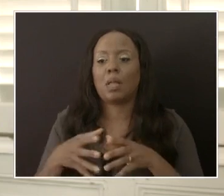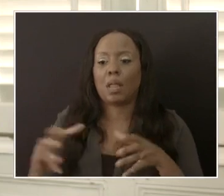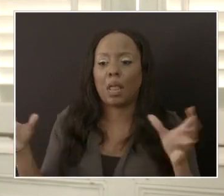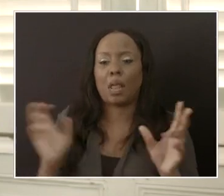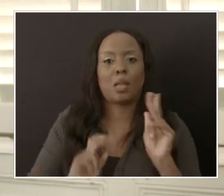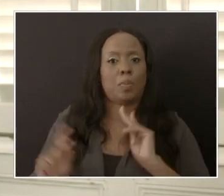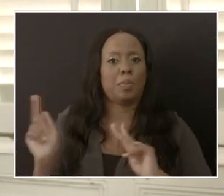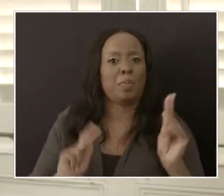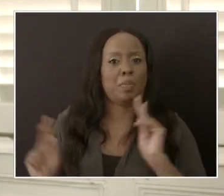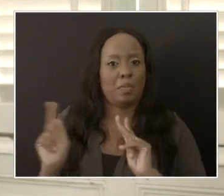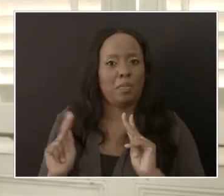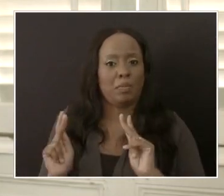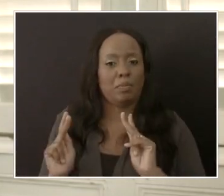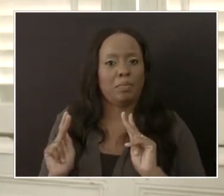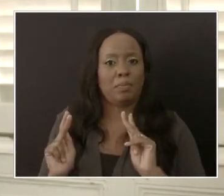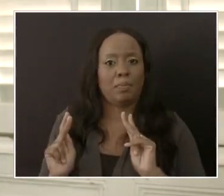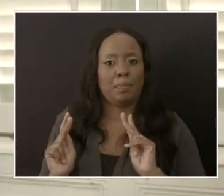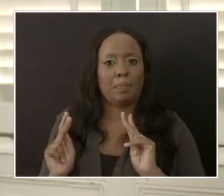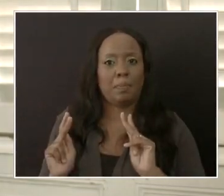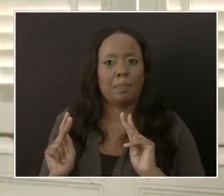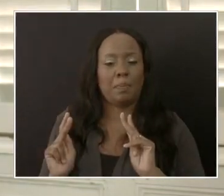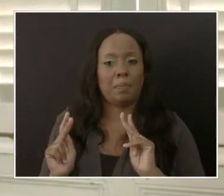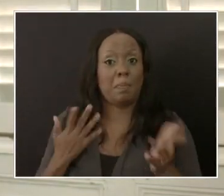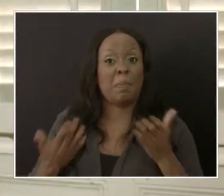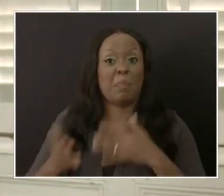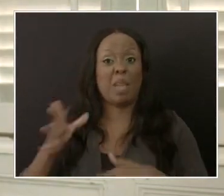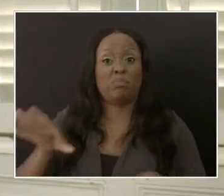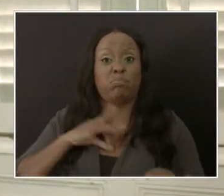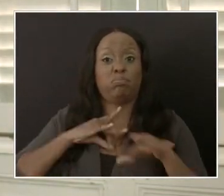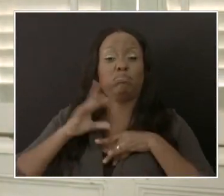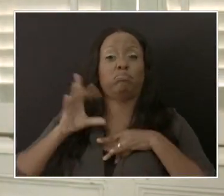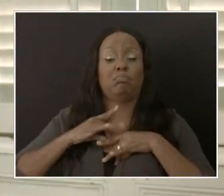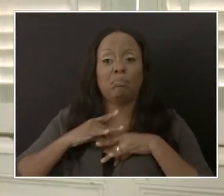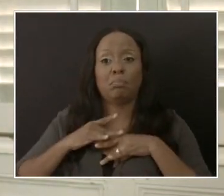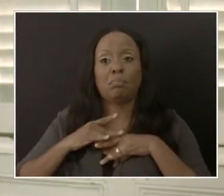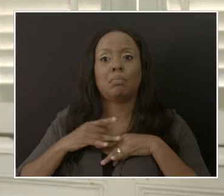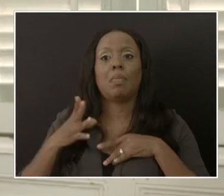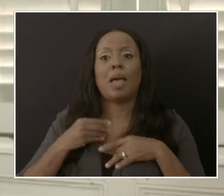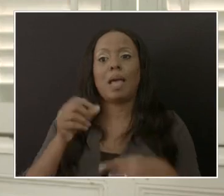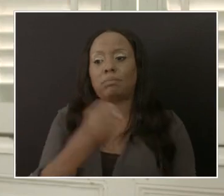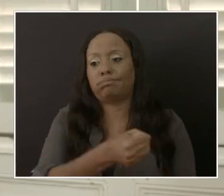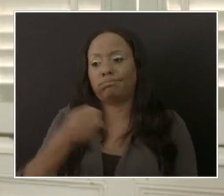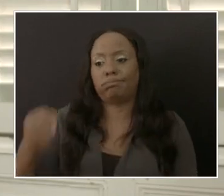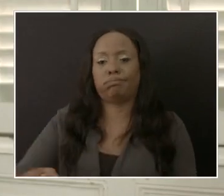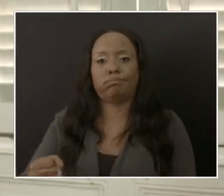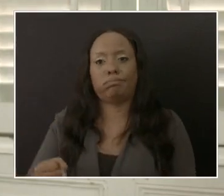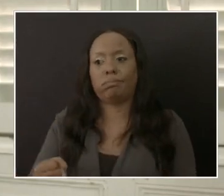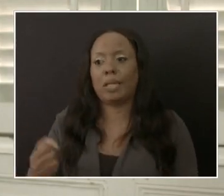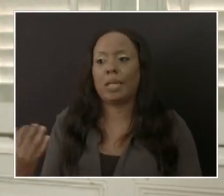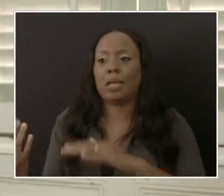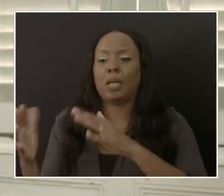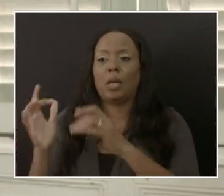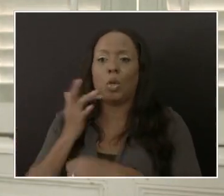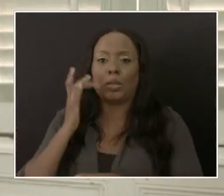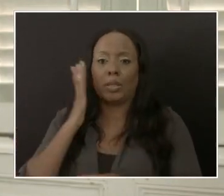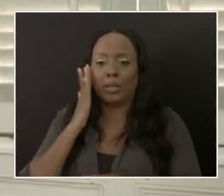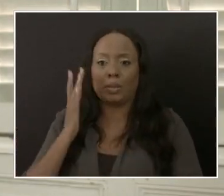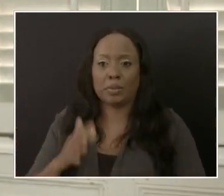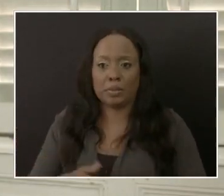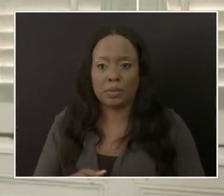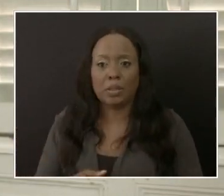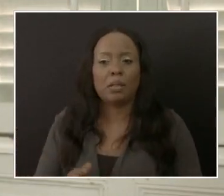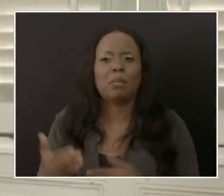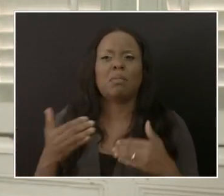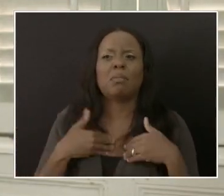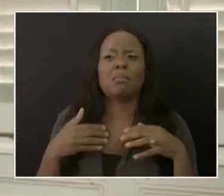persons who were, who were infected with COVID. Now for that to happen, where you have that, that high